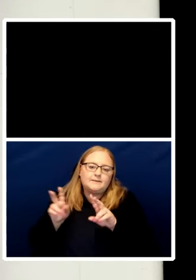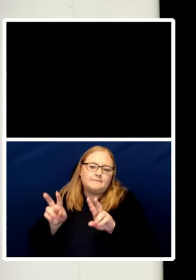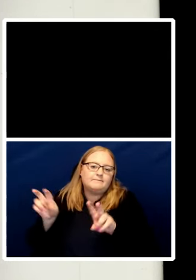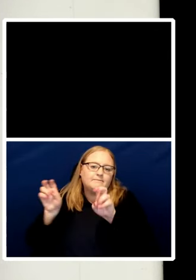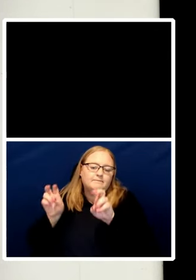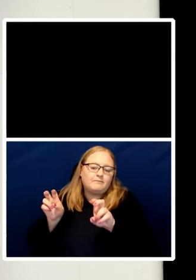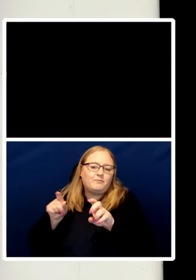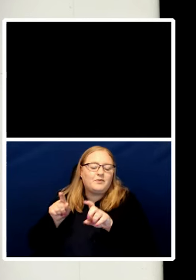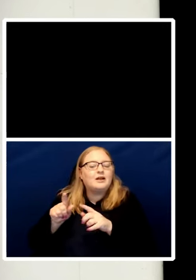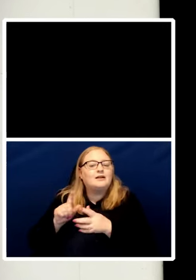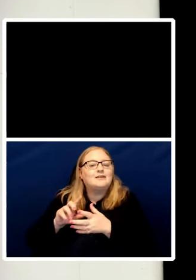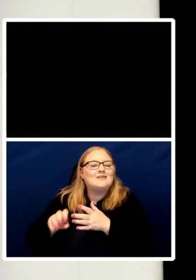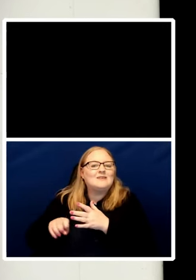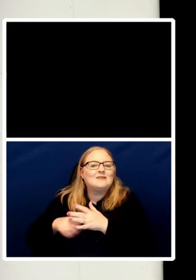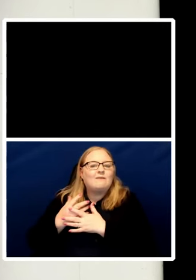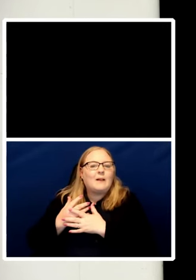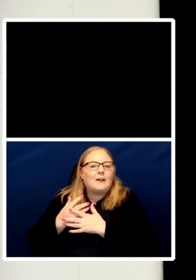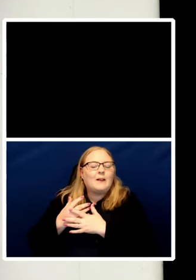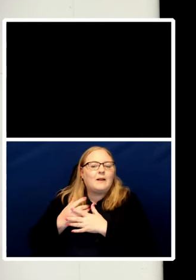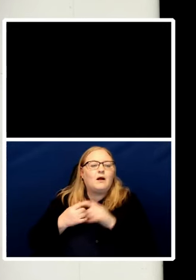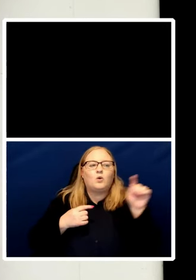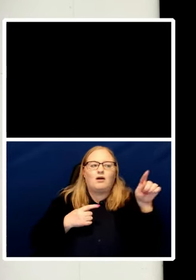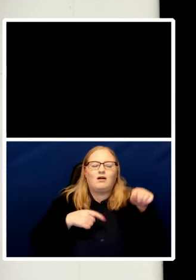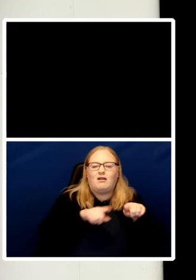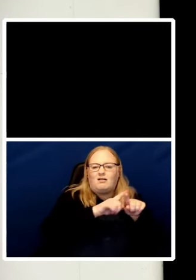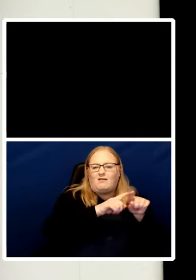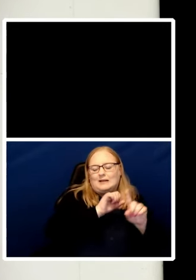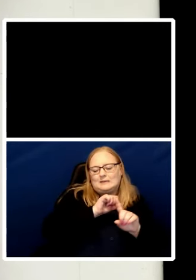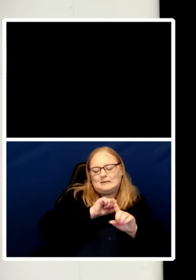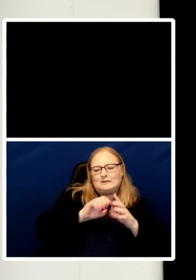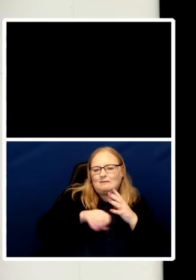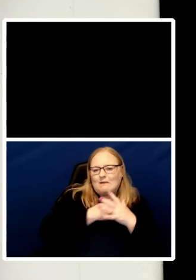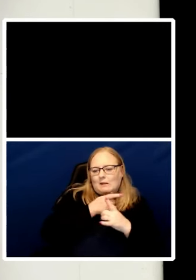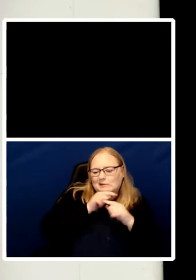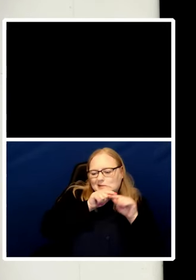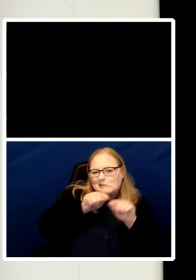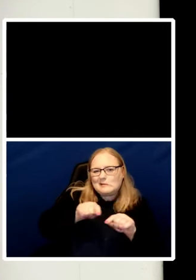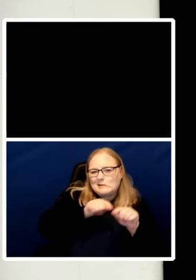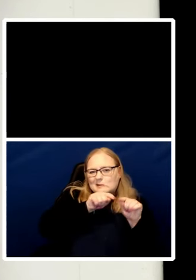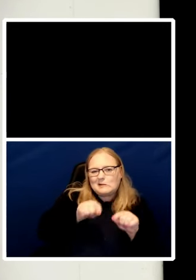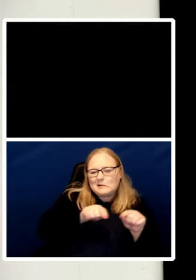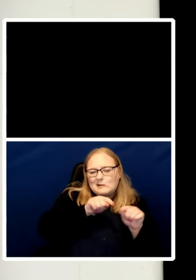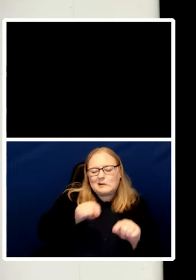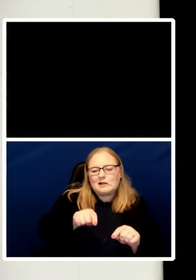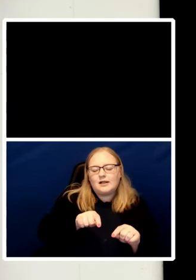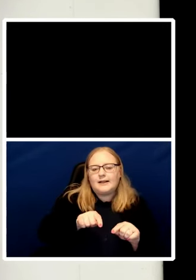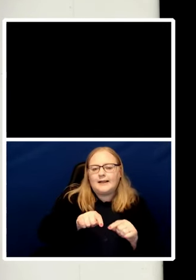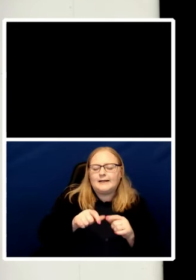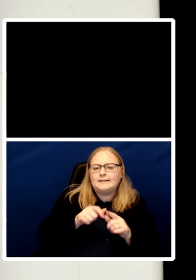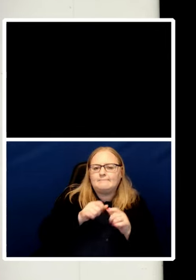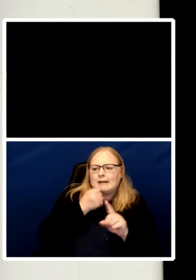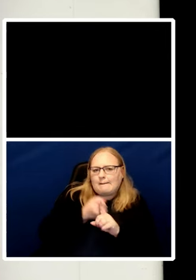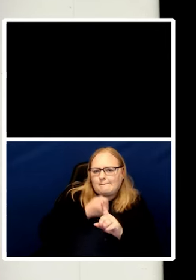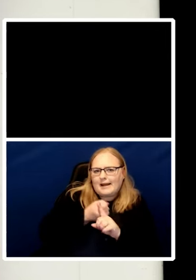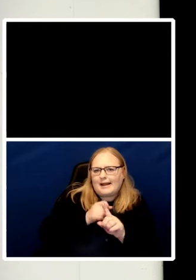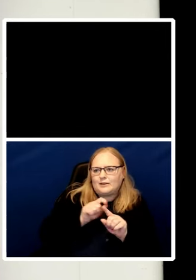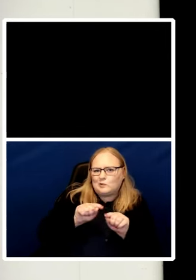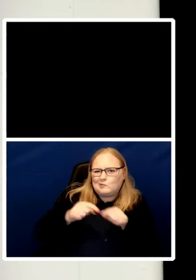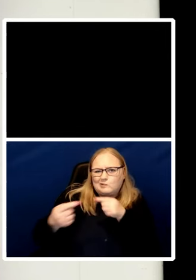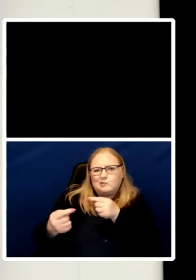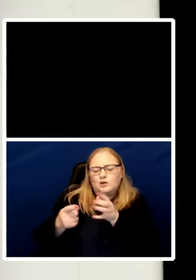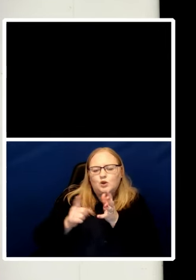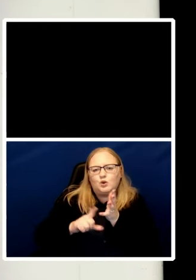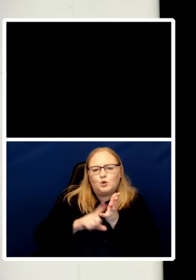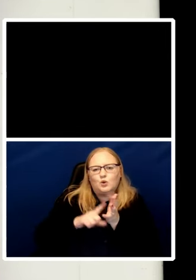campaigns against the extension of ULIS a human rights issue if political leaders have the moral courage to